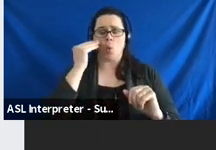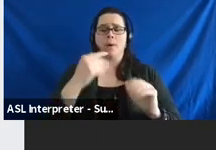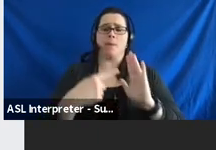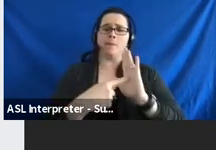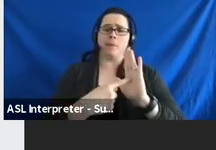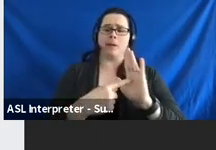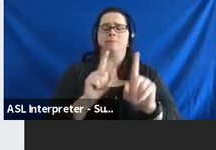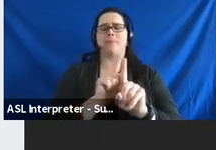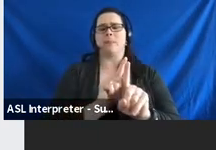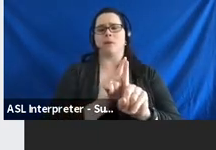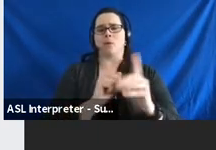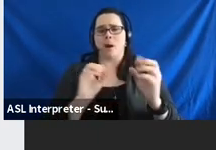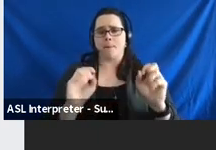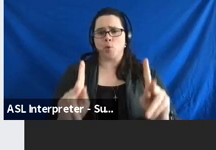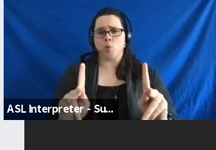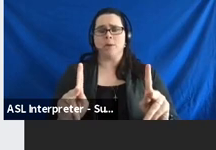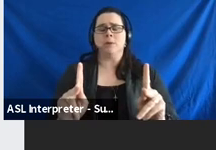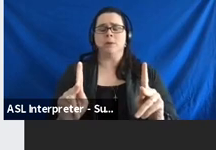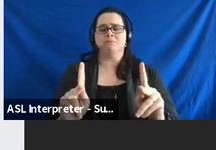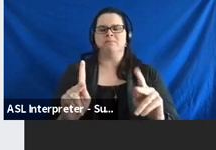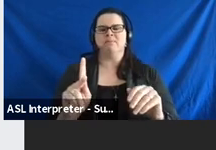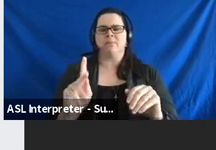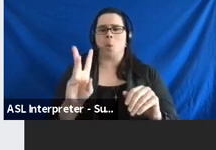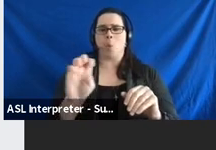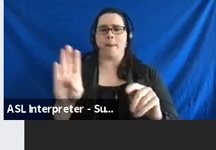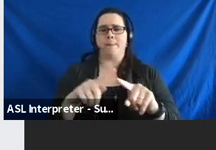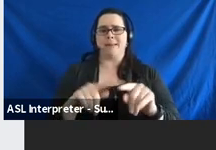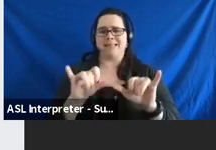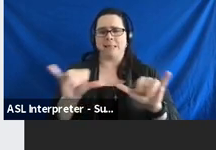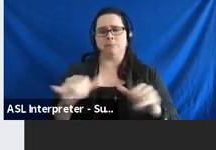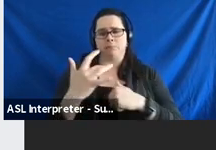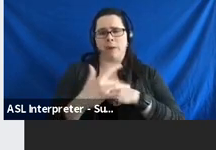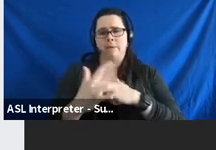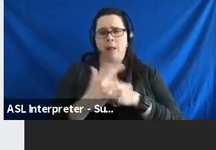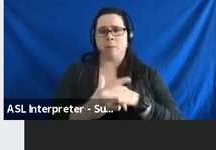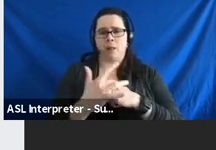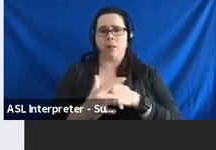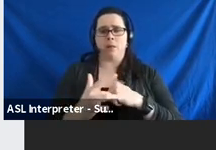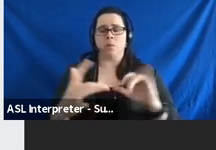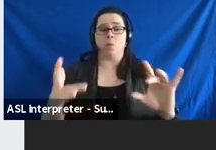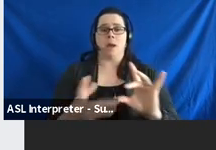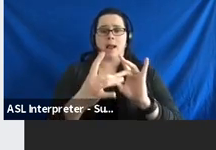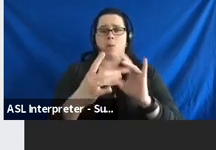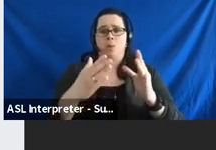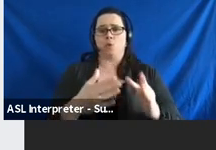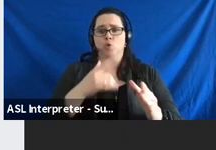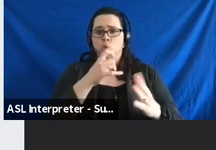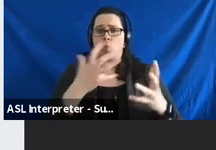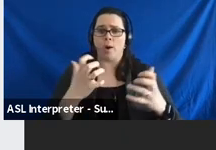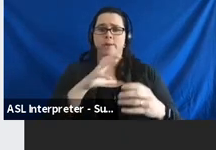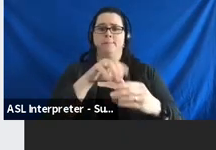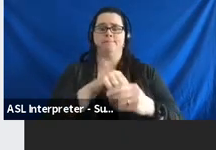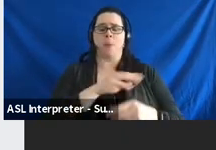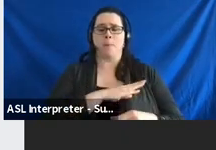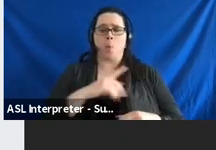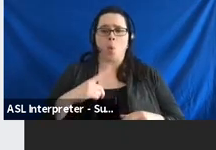opportunity in that web-based system is available. So, it would hook somebody up who wants to be on a board